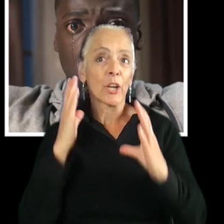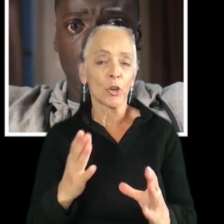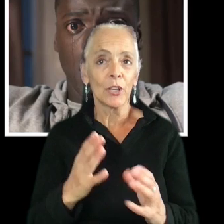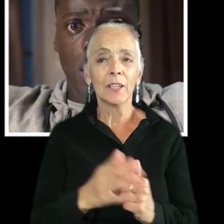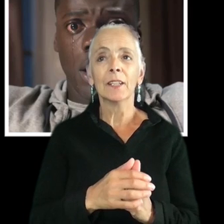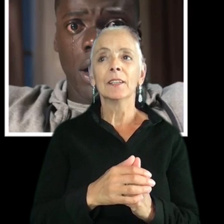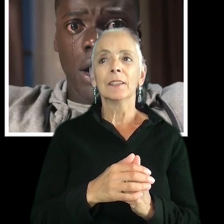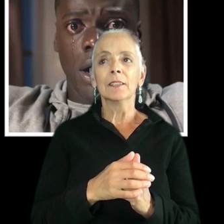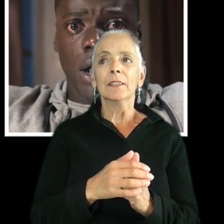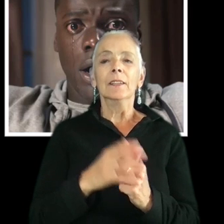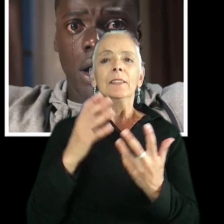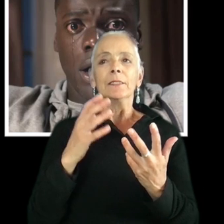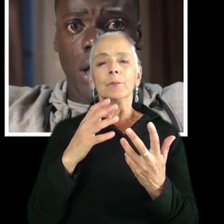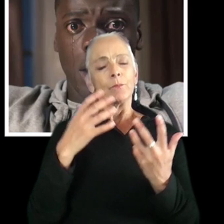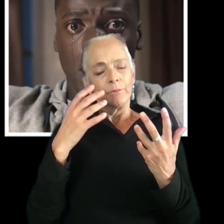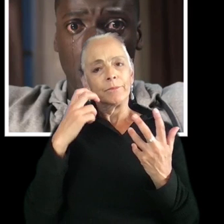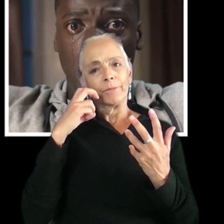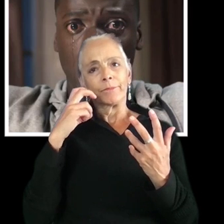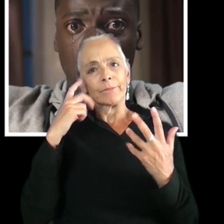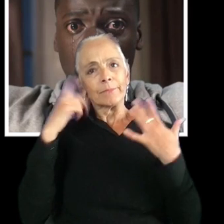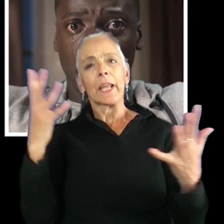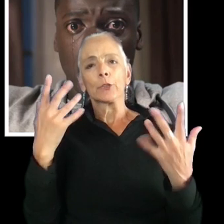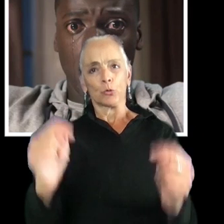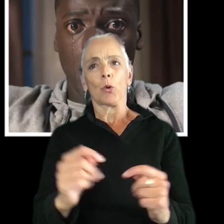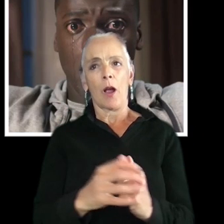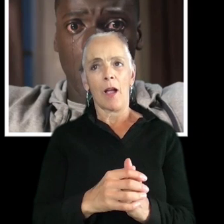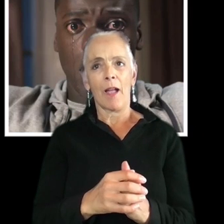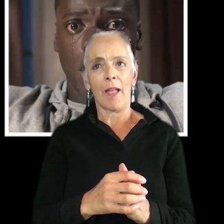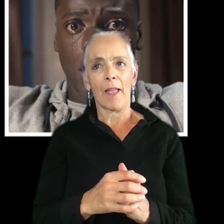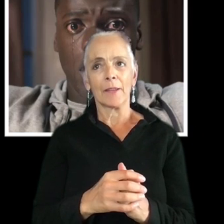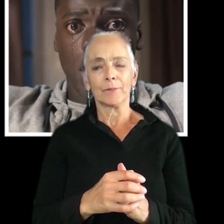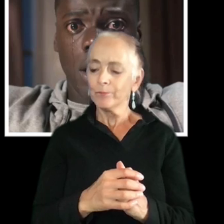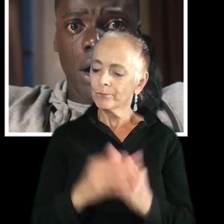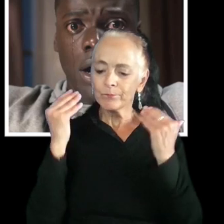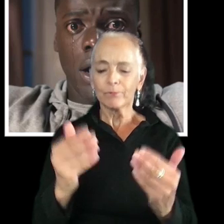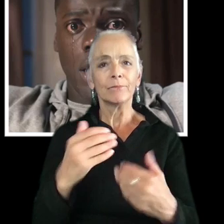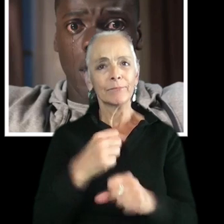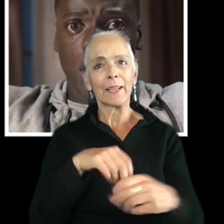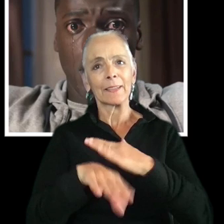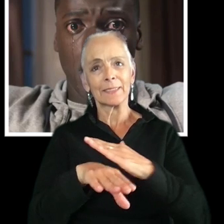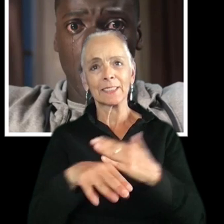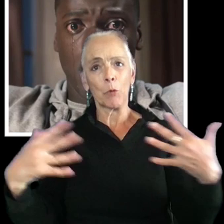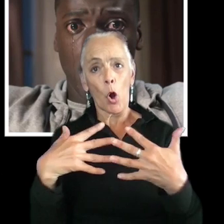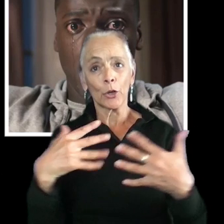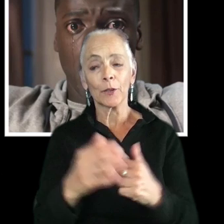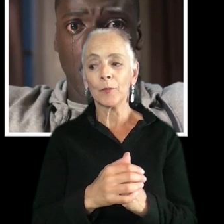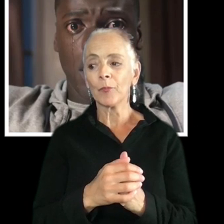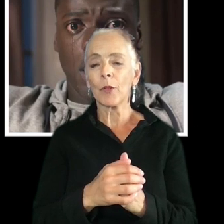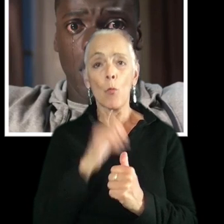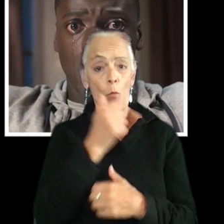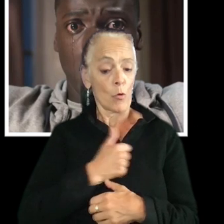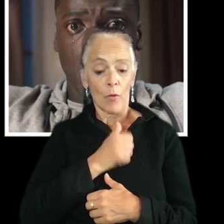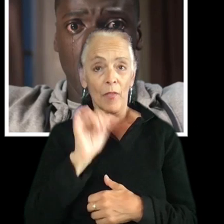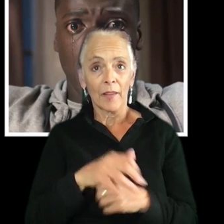make a piece of, you know, accessible horror, um, content, really. And you, you won't regret it. So, right before we leave, I